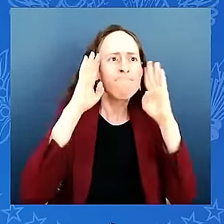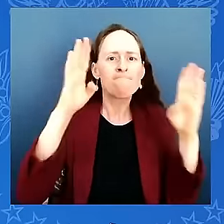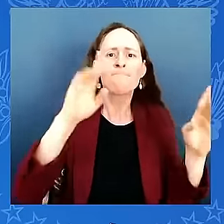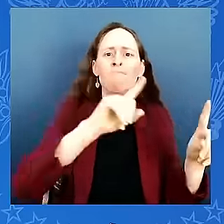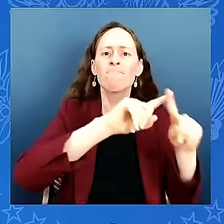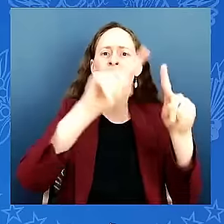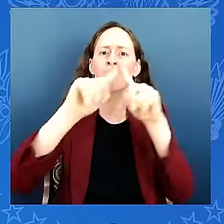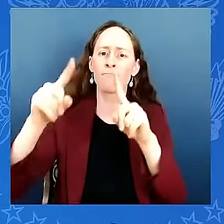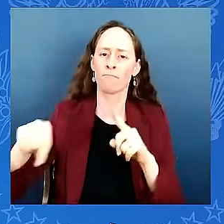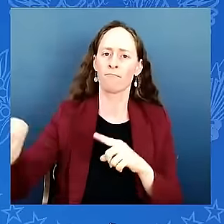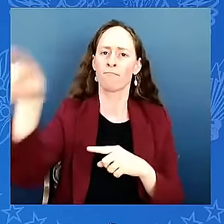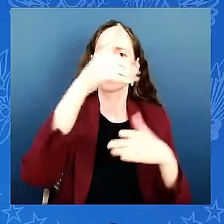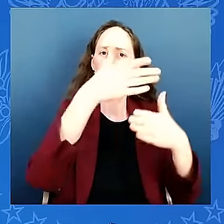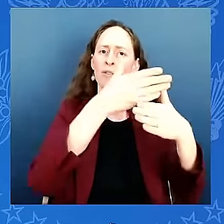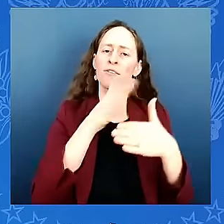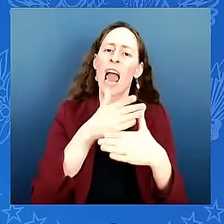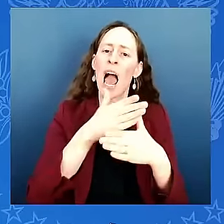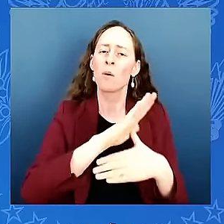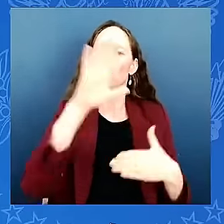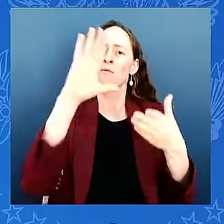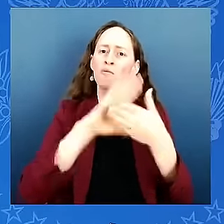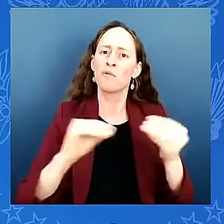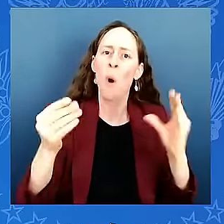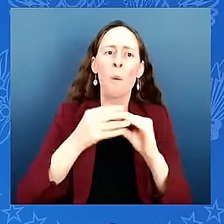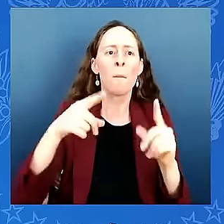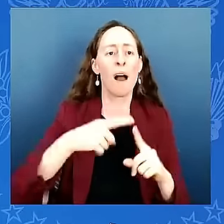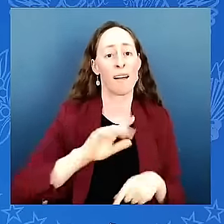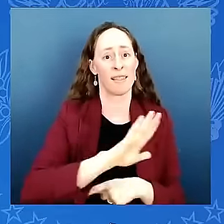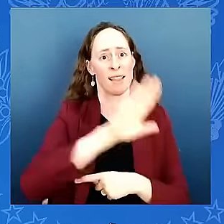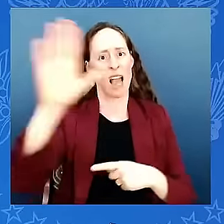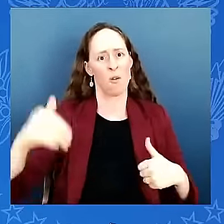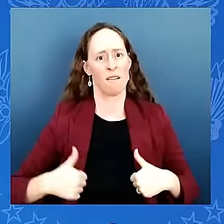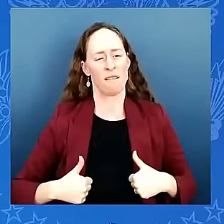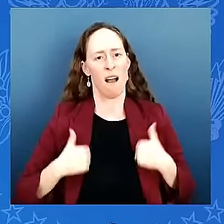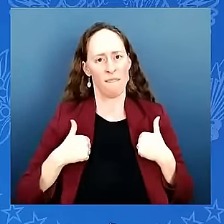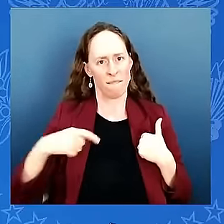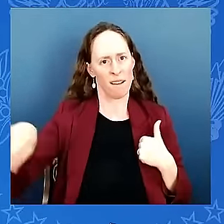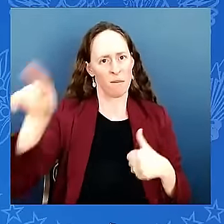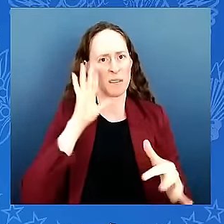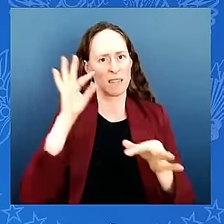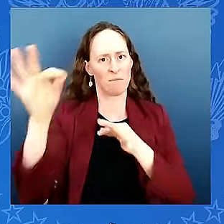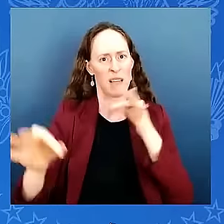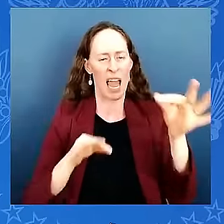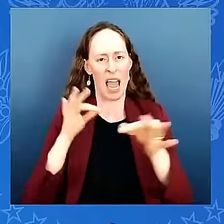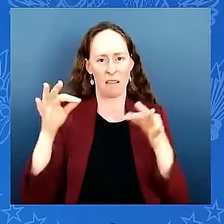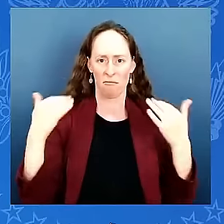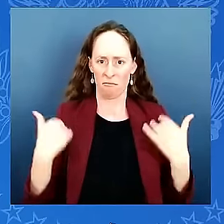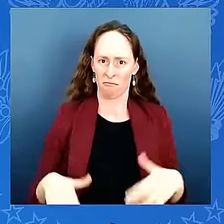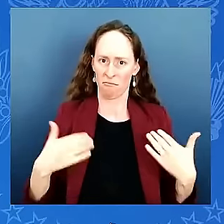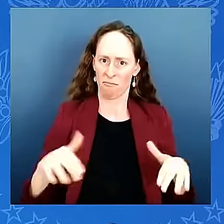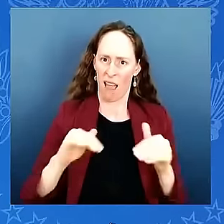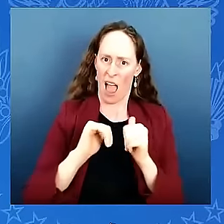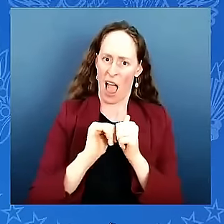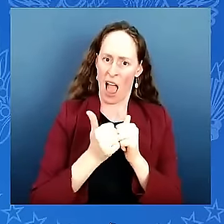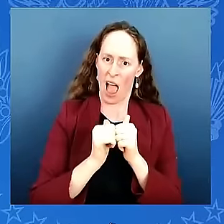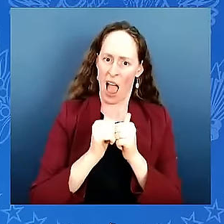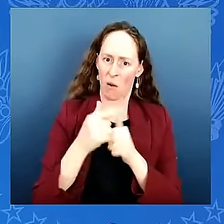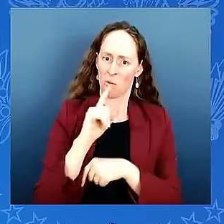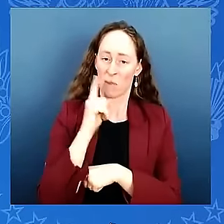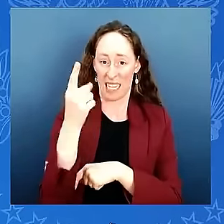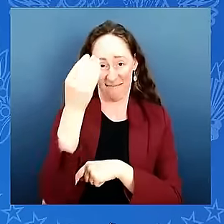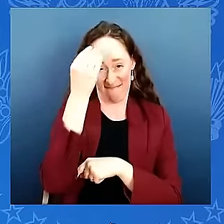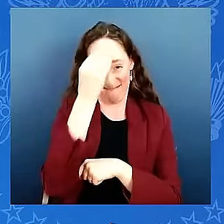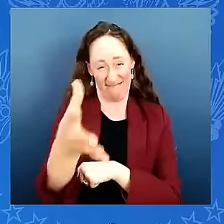proving once again what i've always believed we're the only nation in the world that's come out of every crisis we